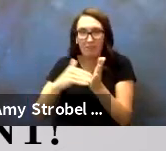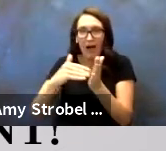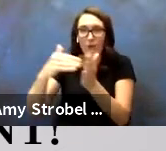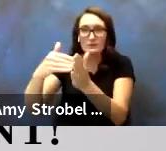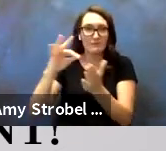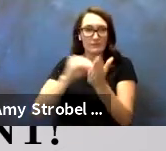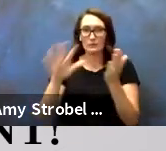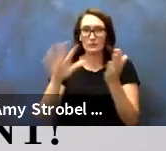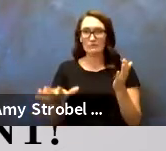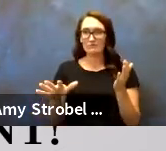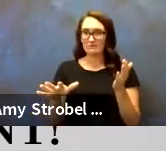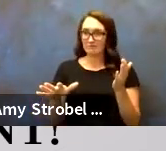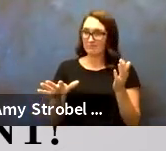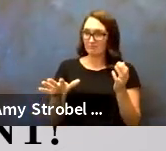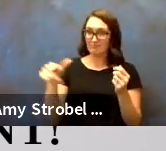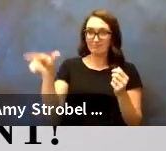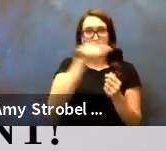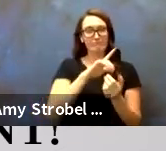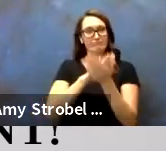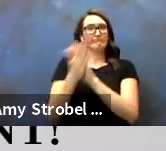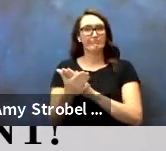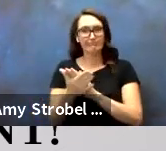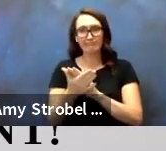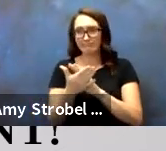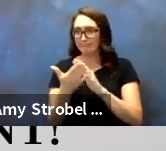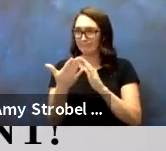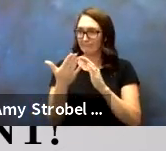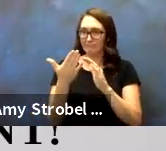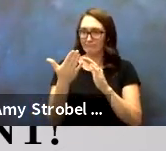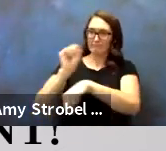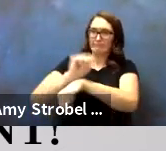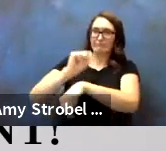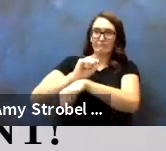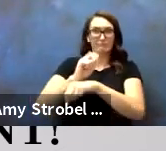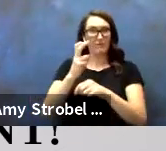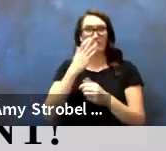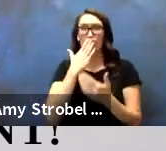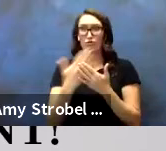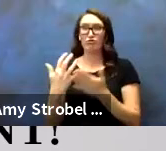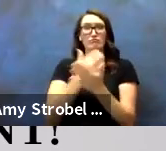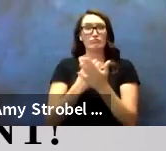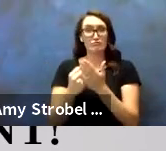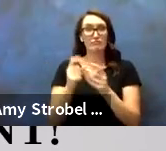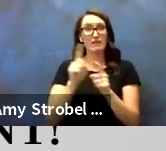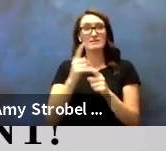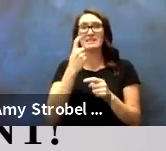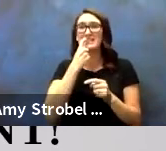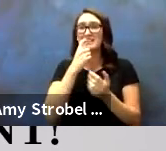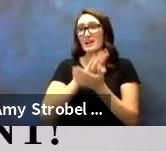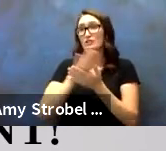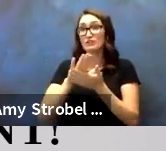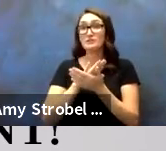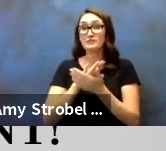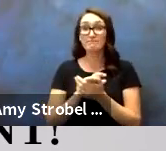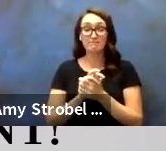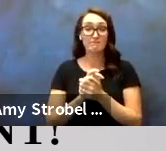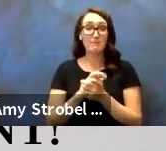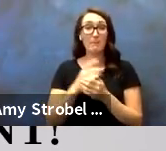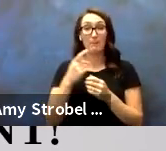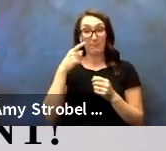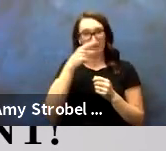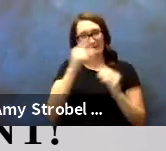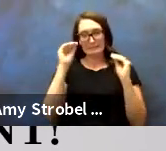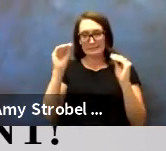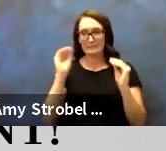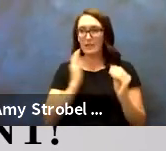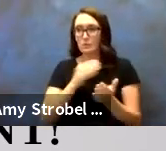career in a very well-paying job as health hygienist and teaching our students